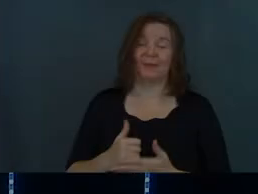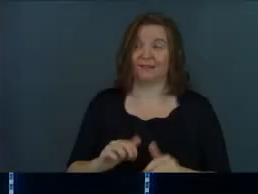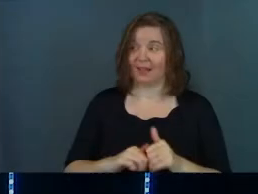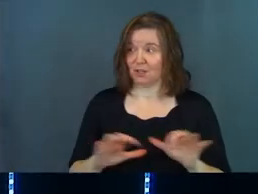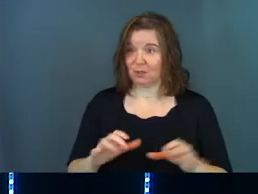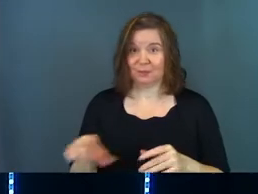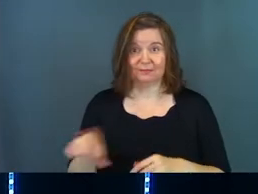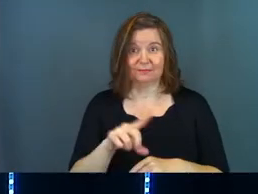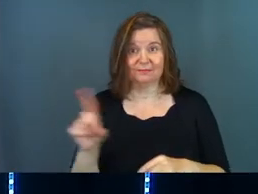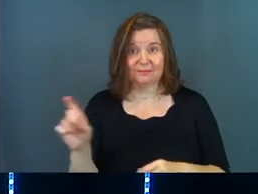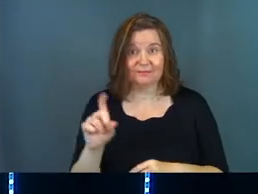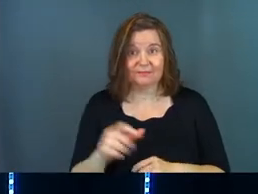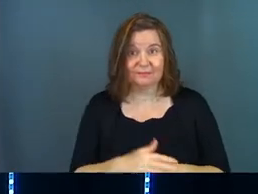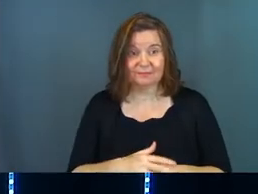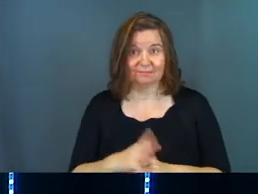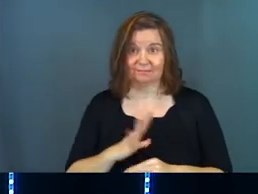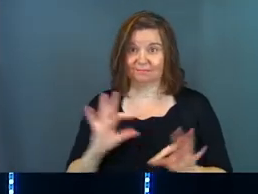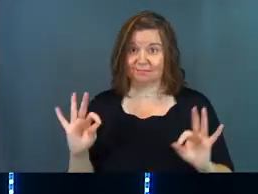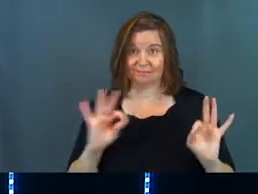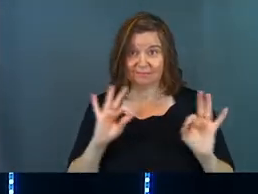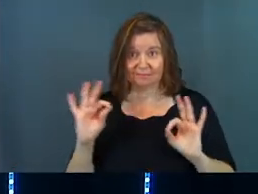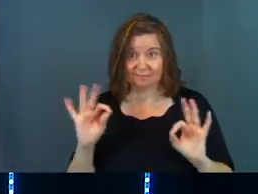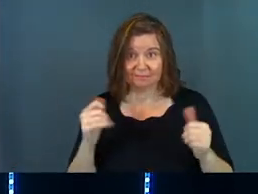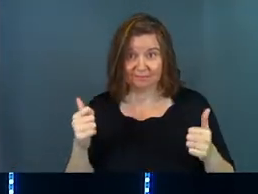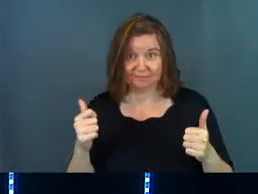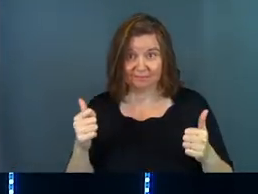How you guys doing? Everybody doing okay?